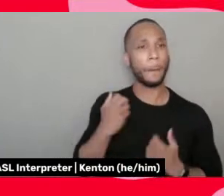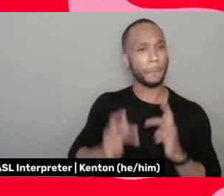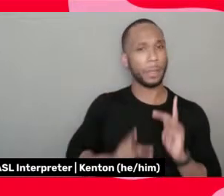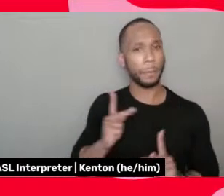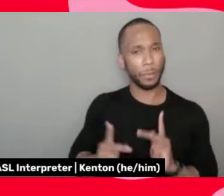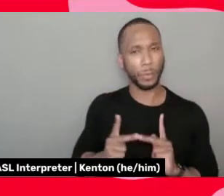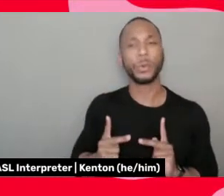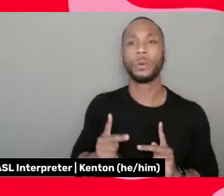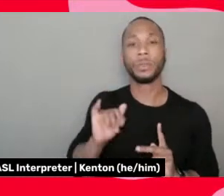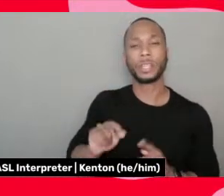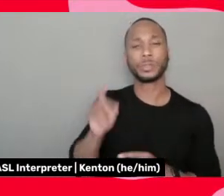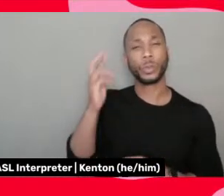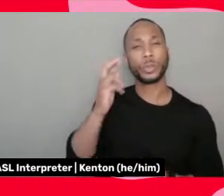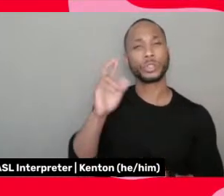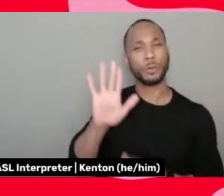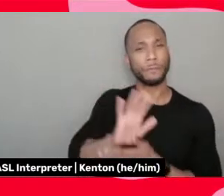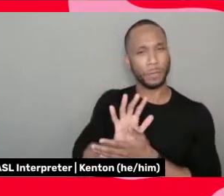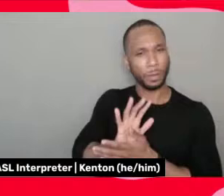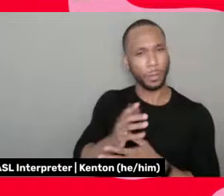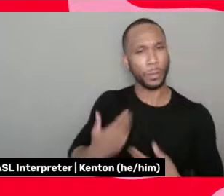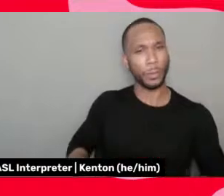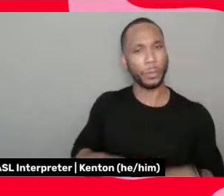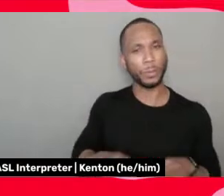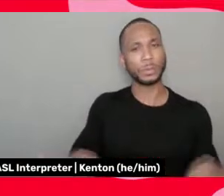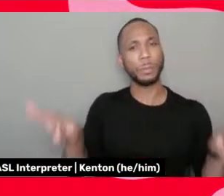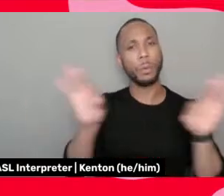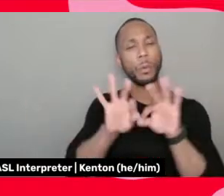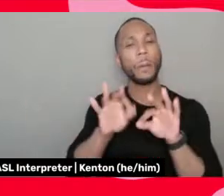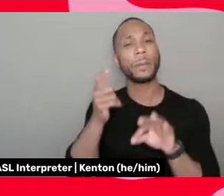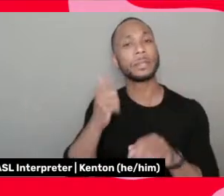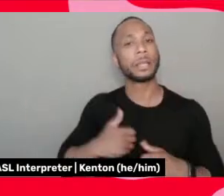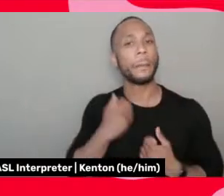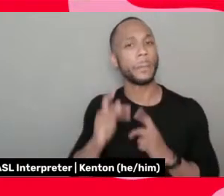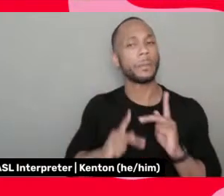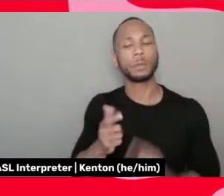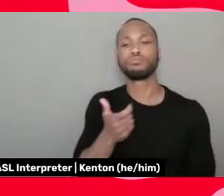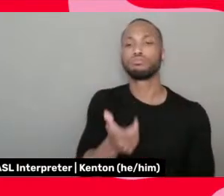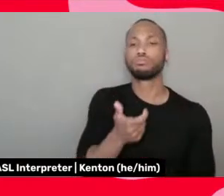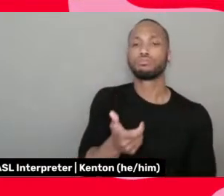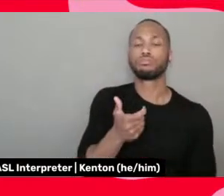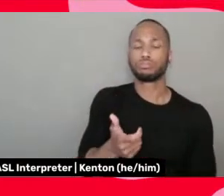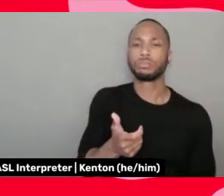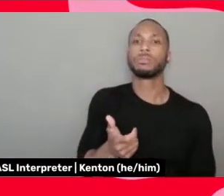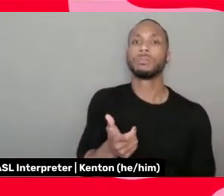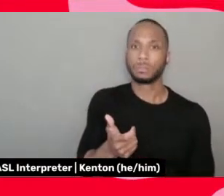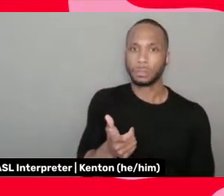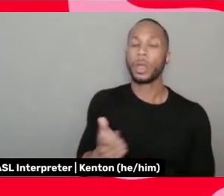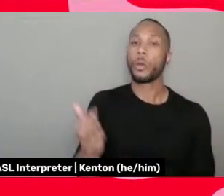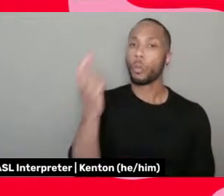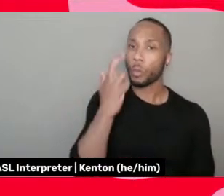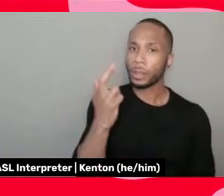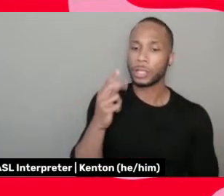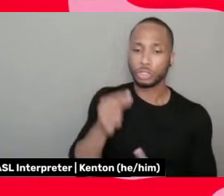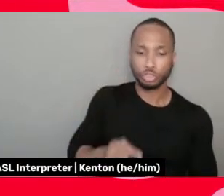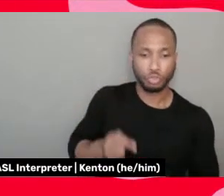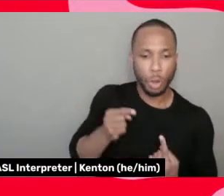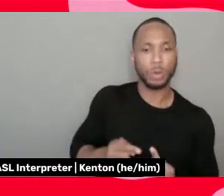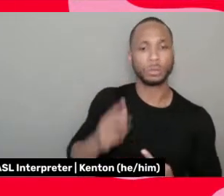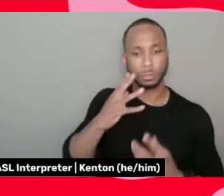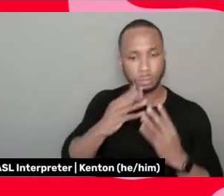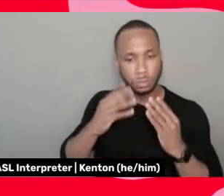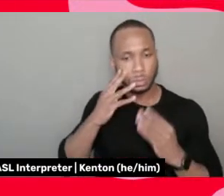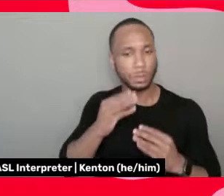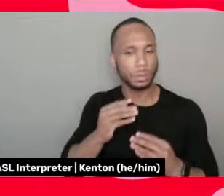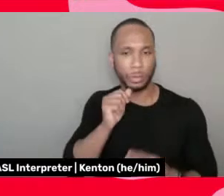that's why your film is so important because young people can look at that and realize that their struggles and what they're going through are not,